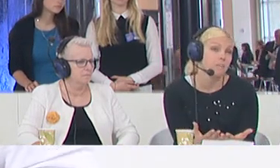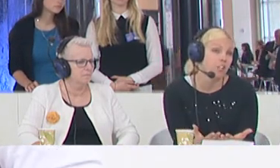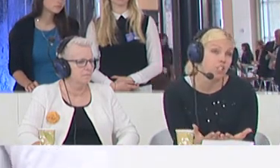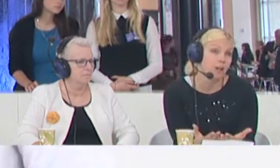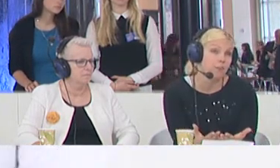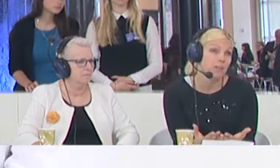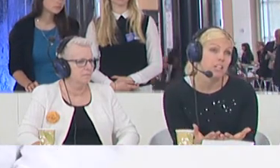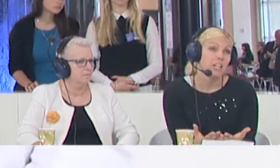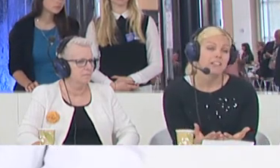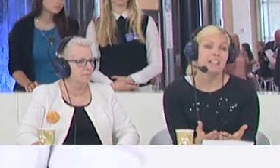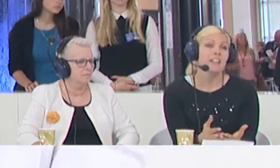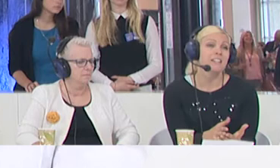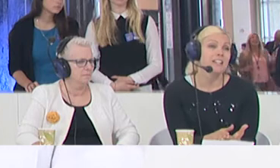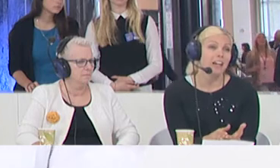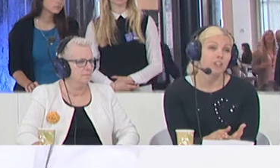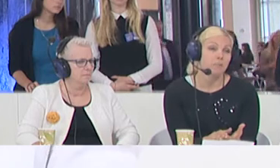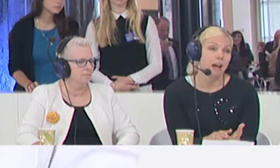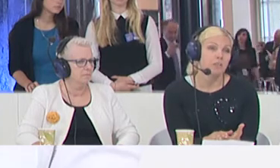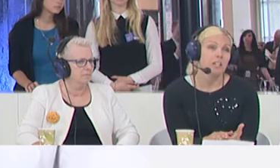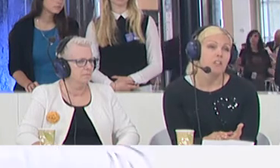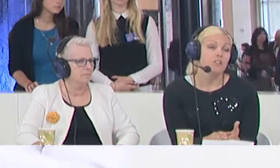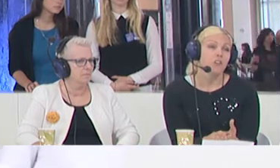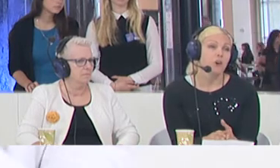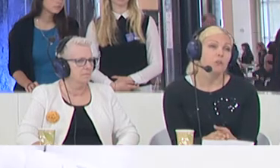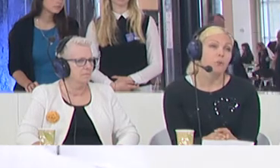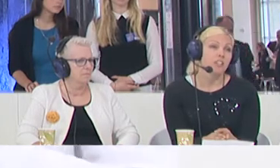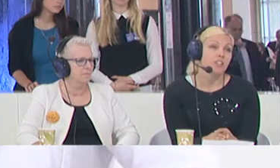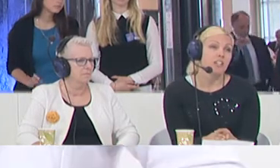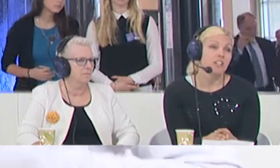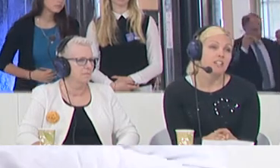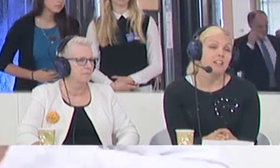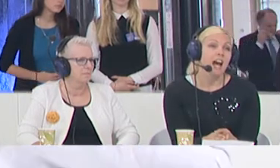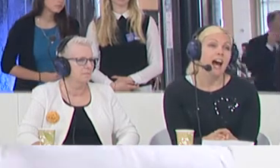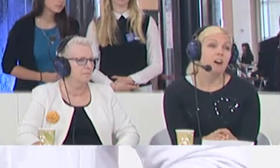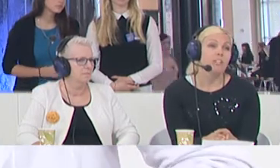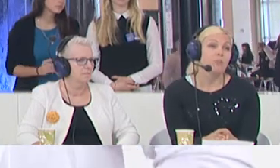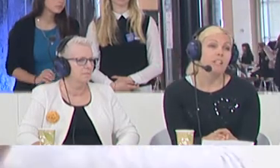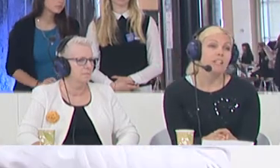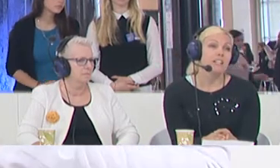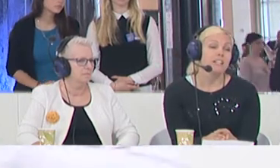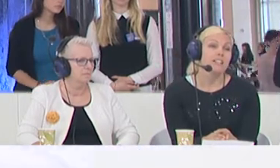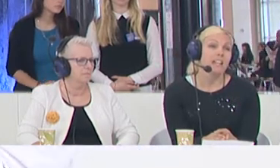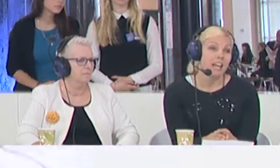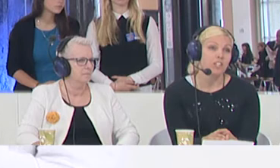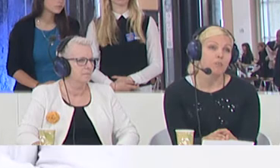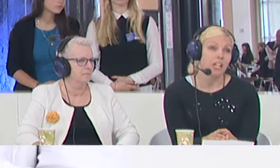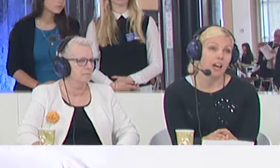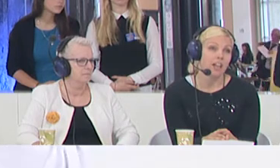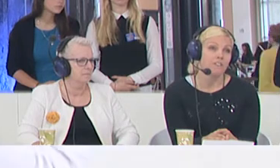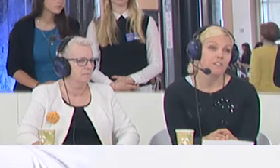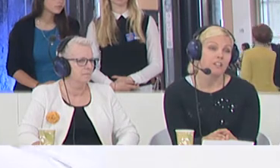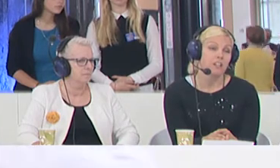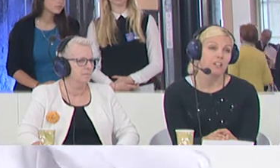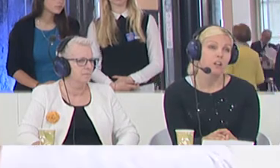ship. That's a staggering amount. So the question is, how can we save human